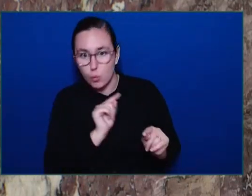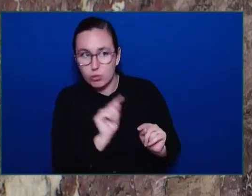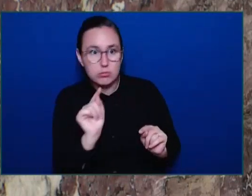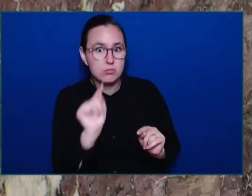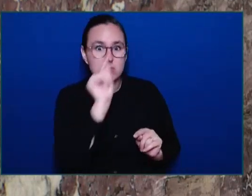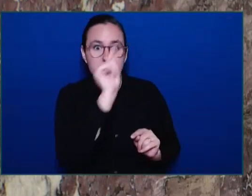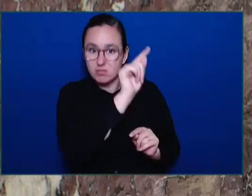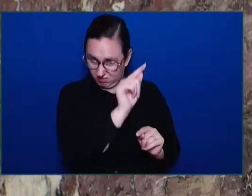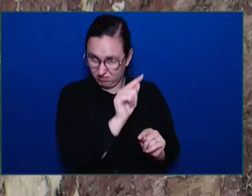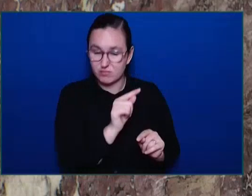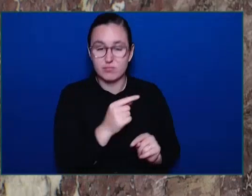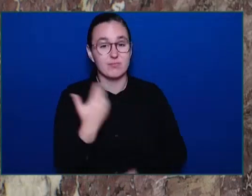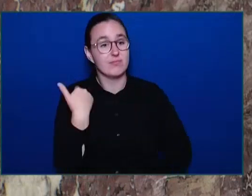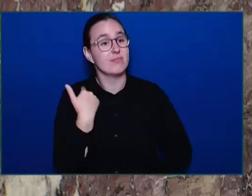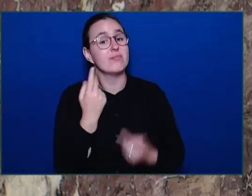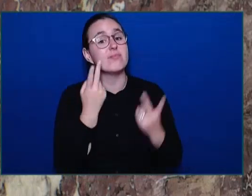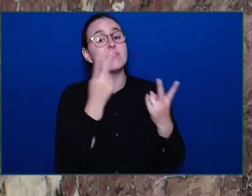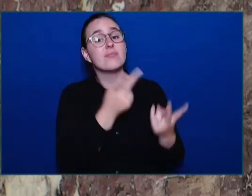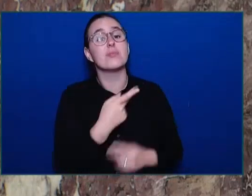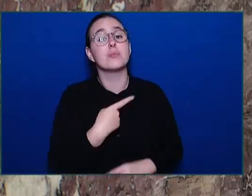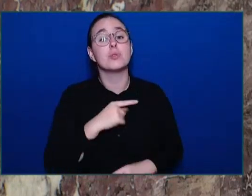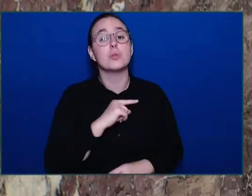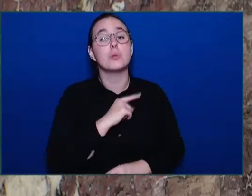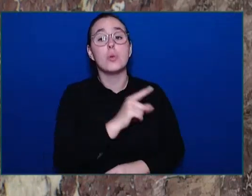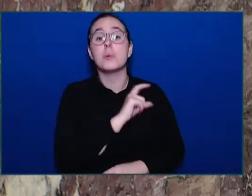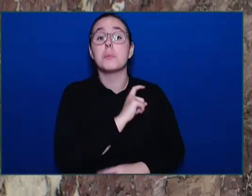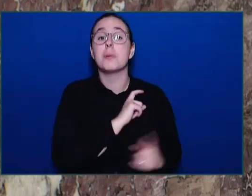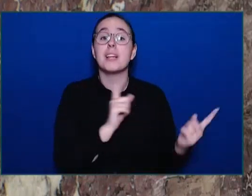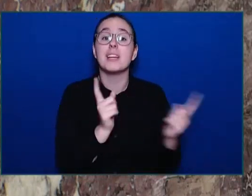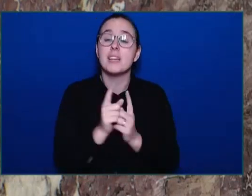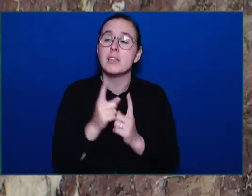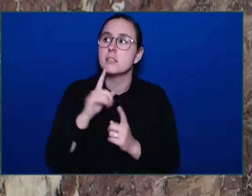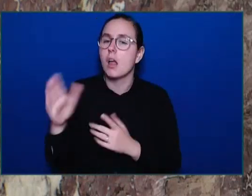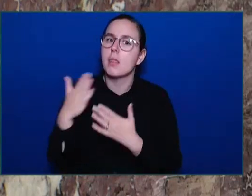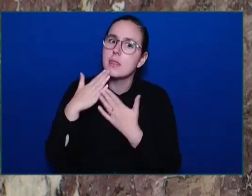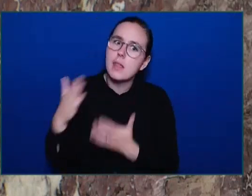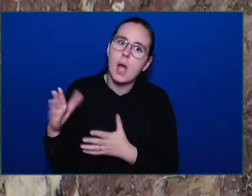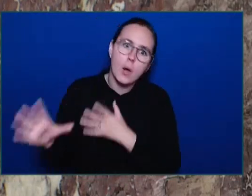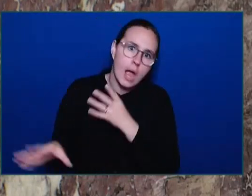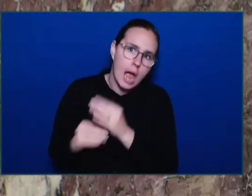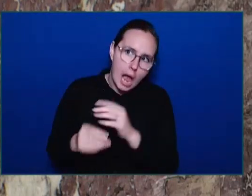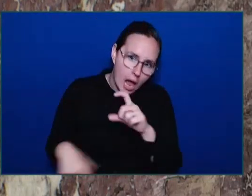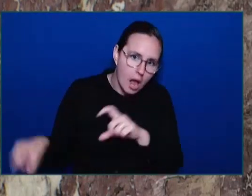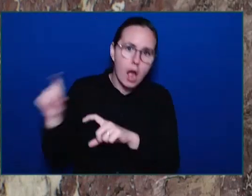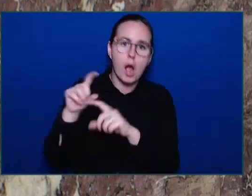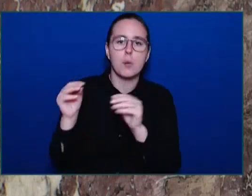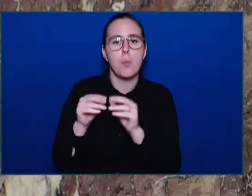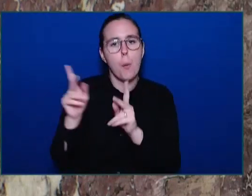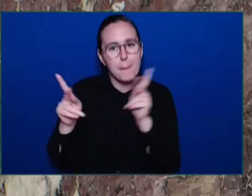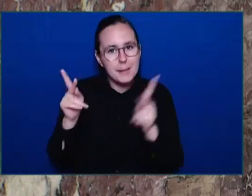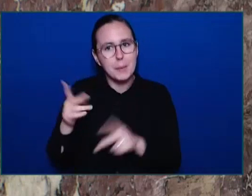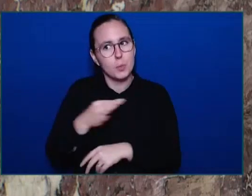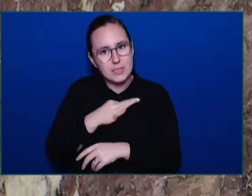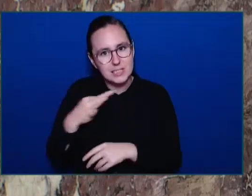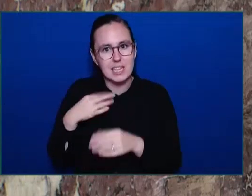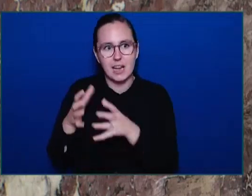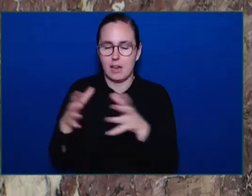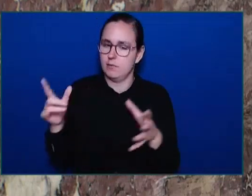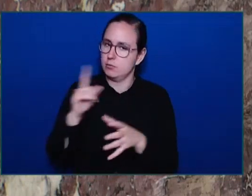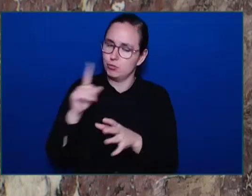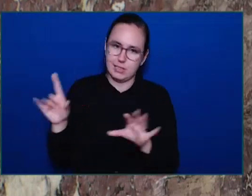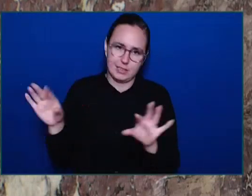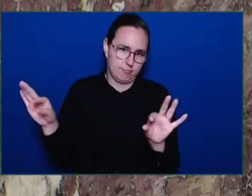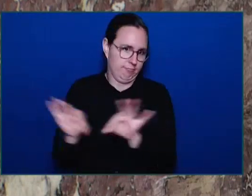they were that we had put those surge teams in because they were proving invaluable. Those are real initiatives, Honourable Speaker.